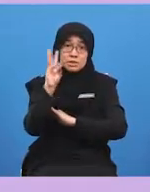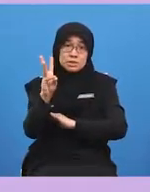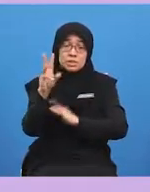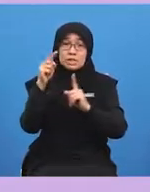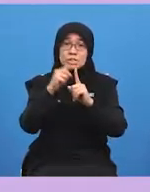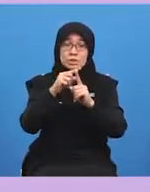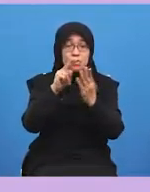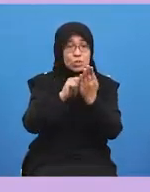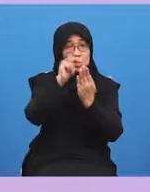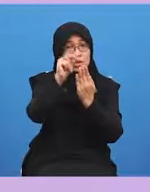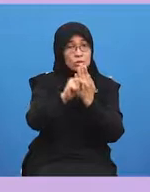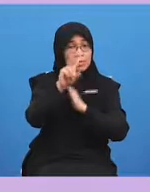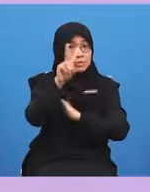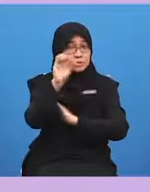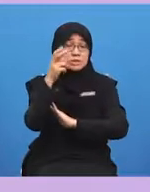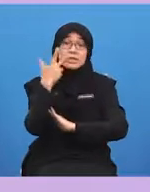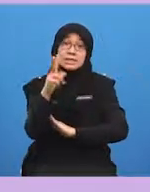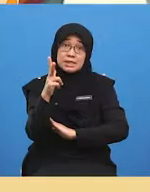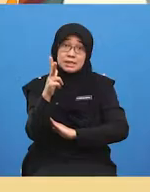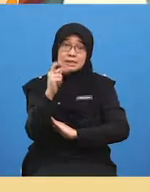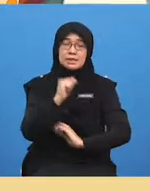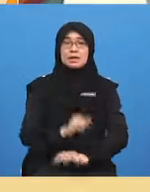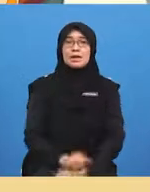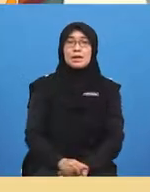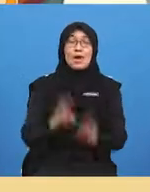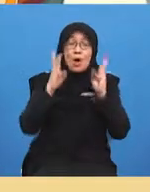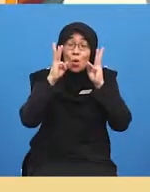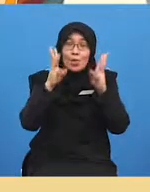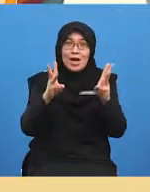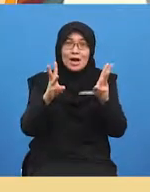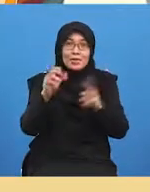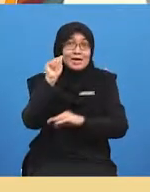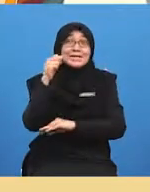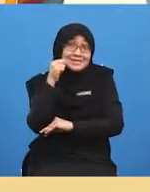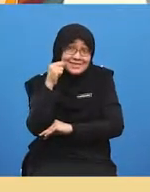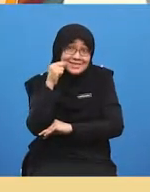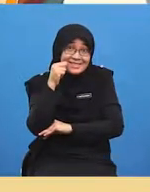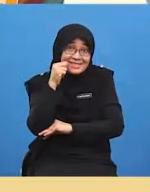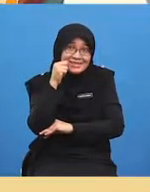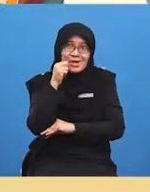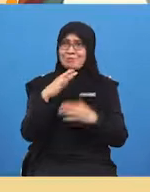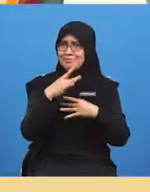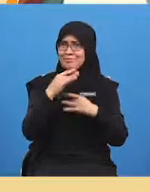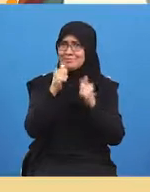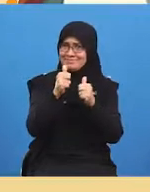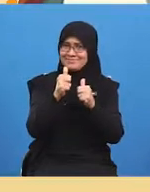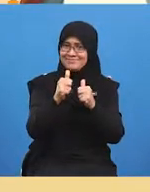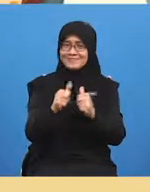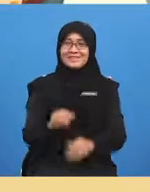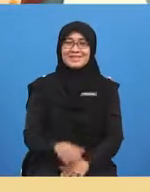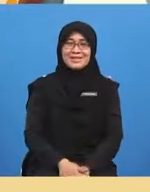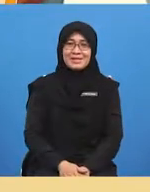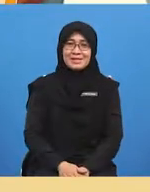november 2013. wow a girl how exciting well